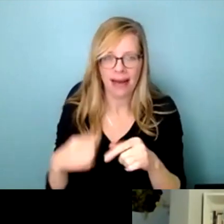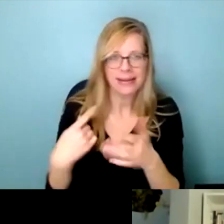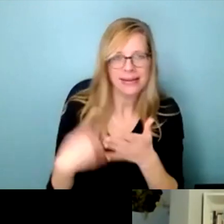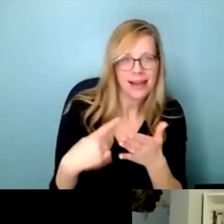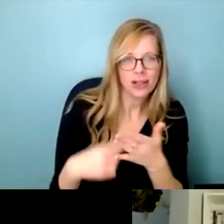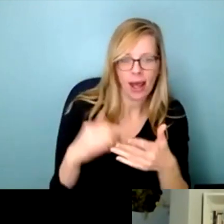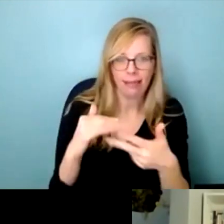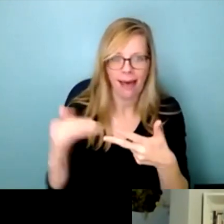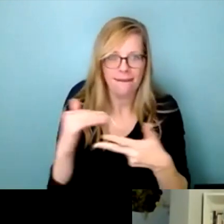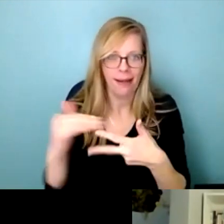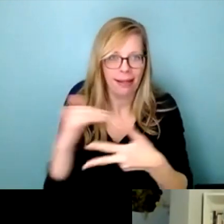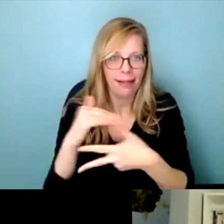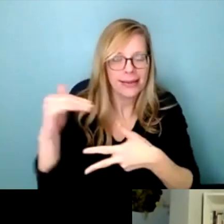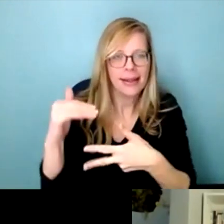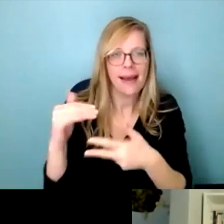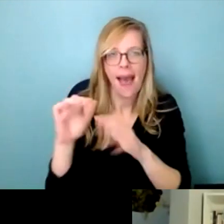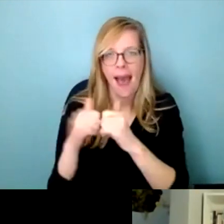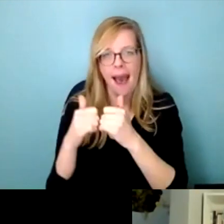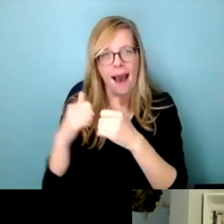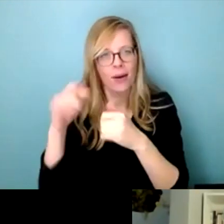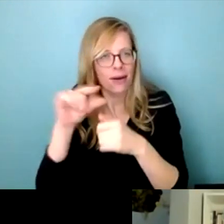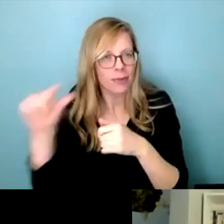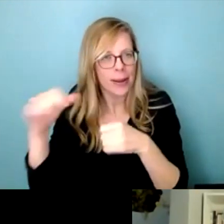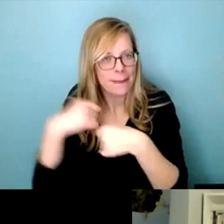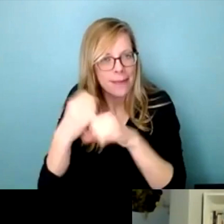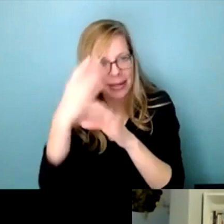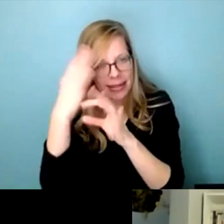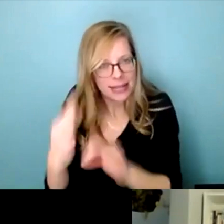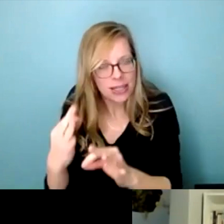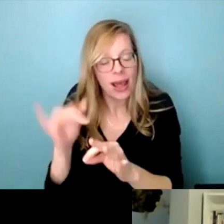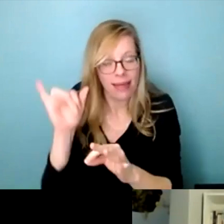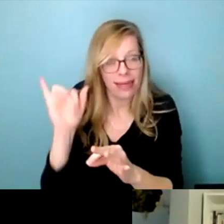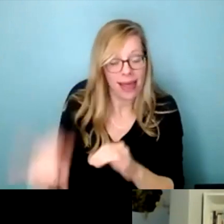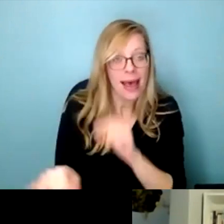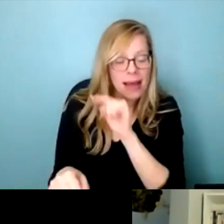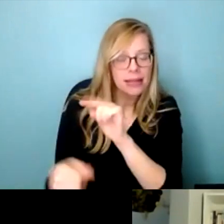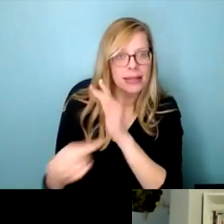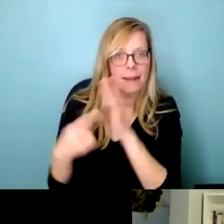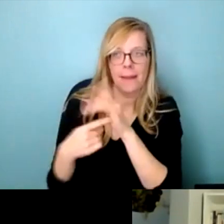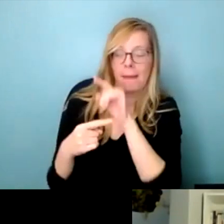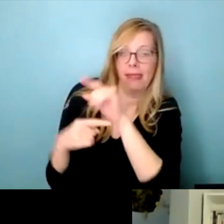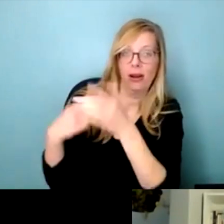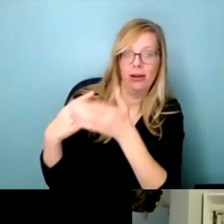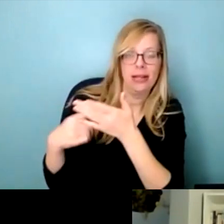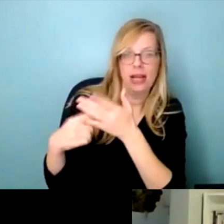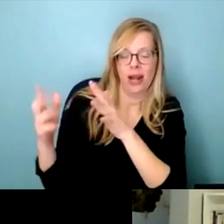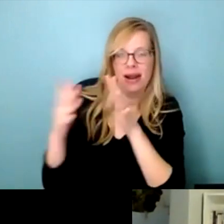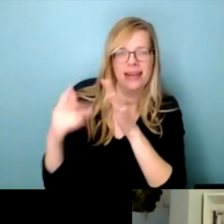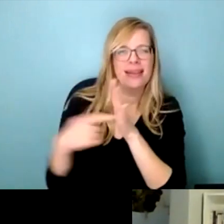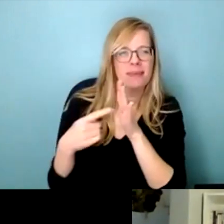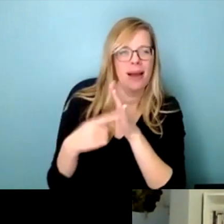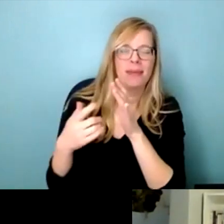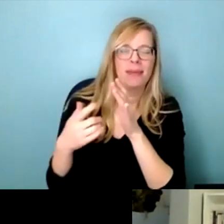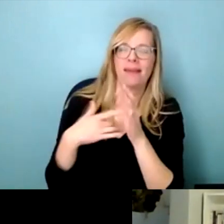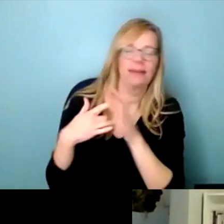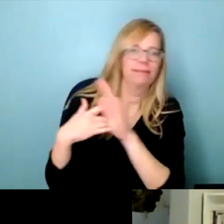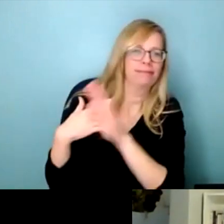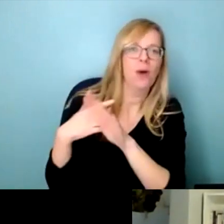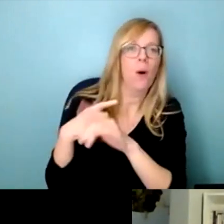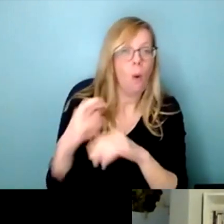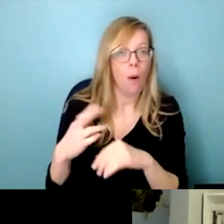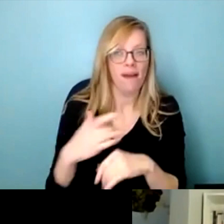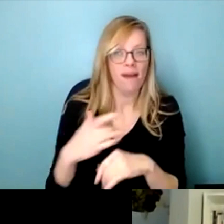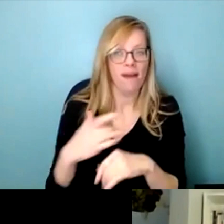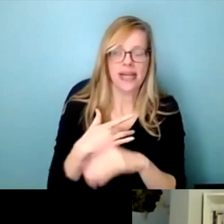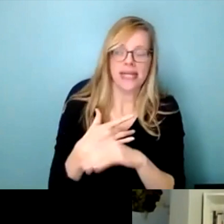decisions are made or bureaucracy can be really challenging or even triggering for people. Um, and often public policy historically or